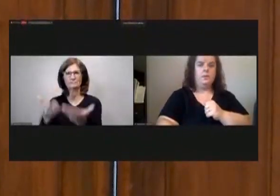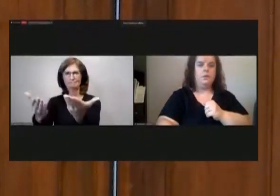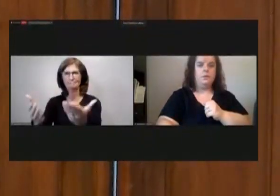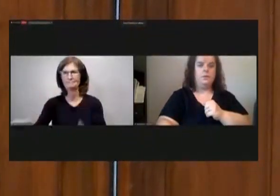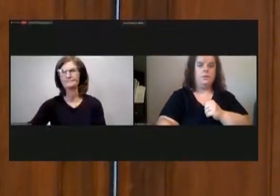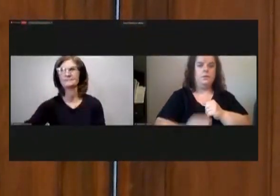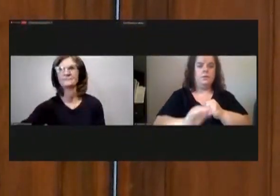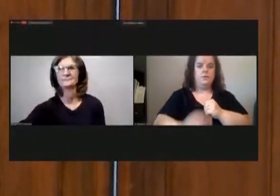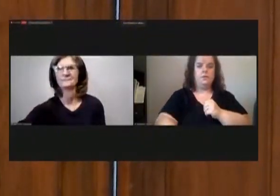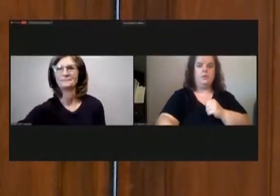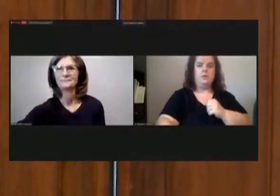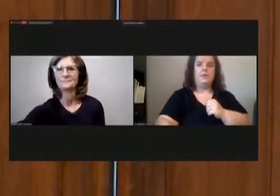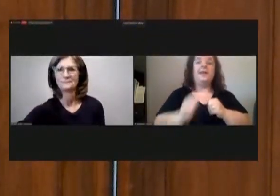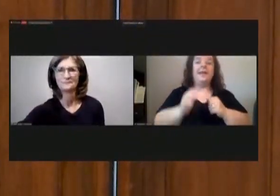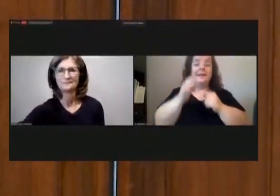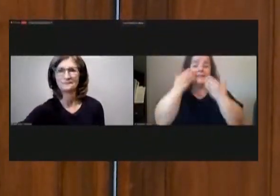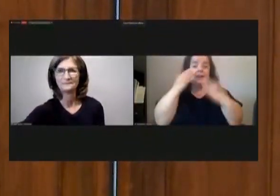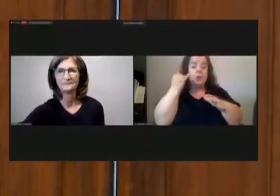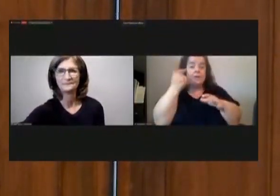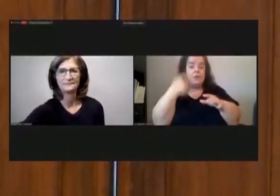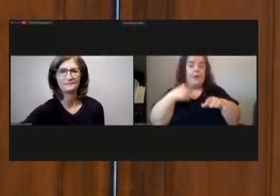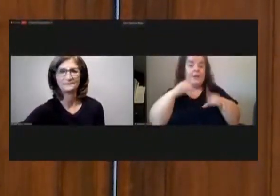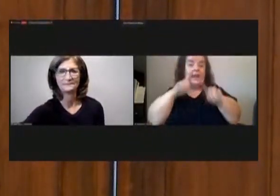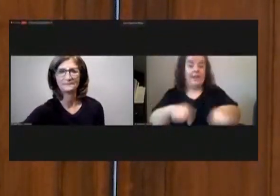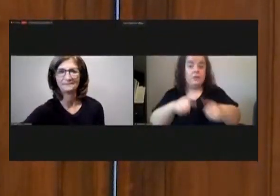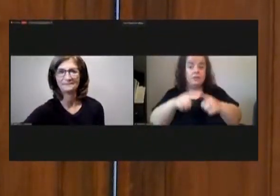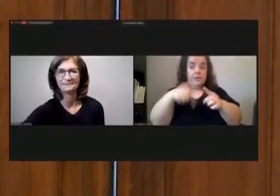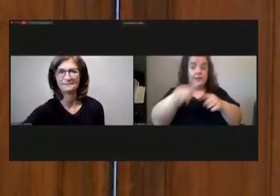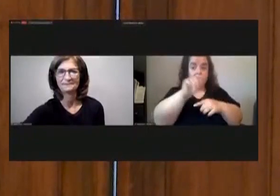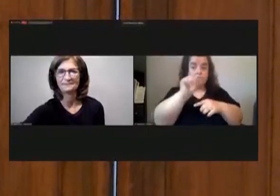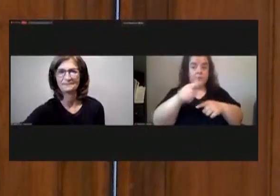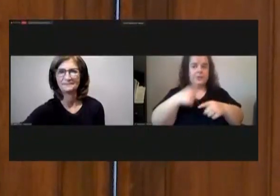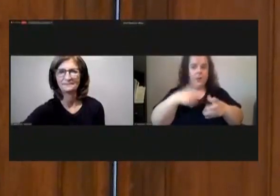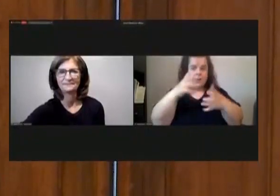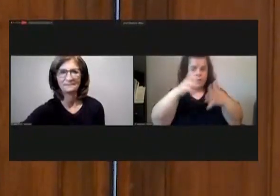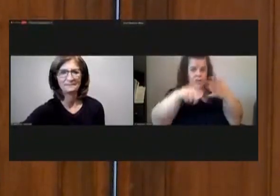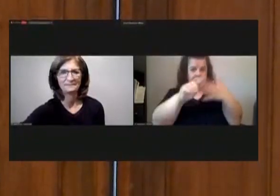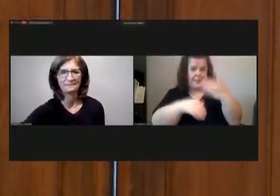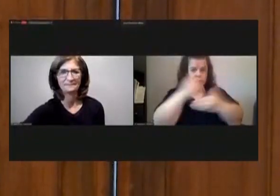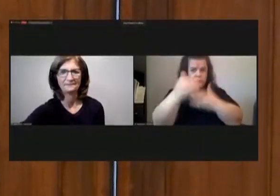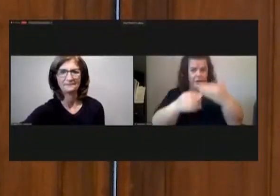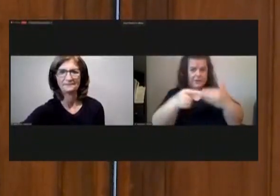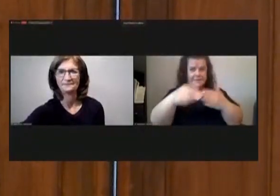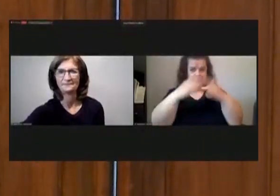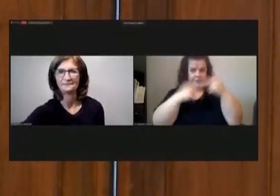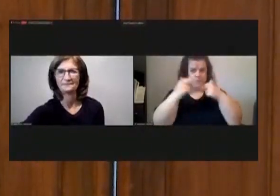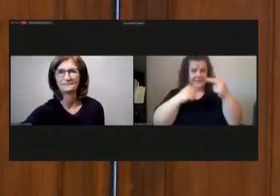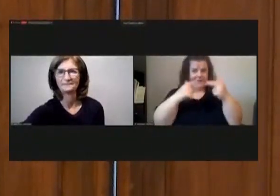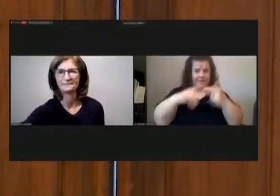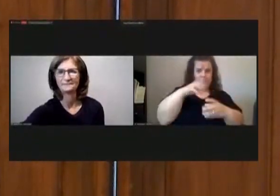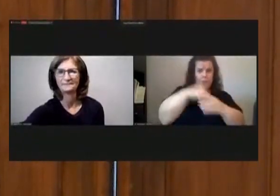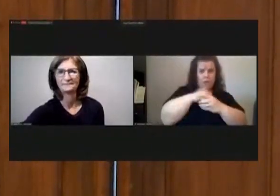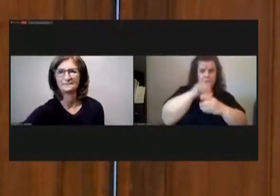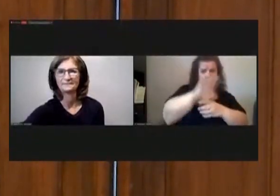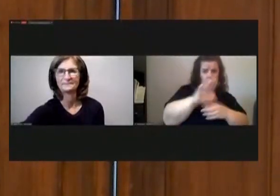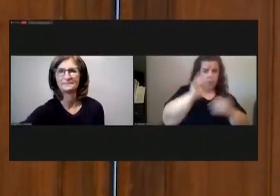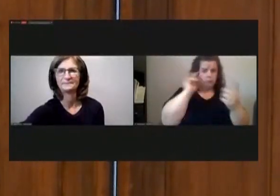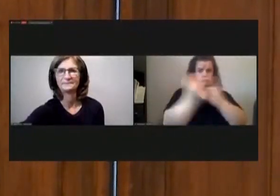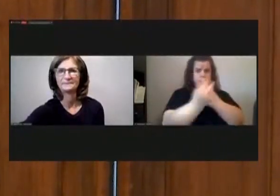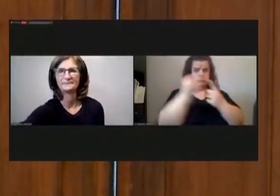to these questions i really wanted to check on the progress of the building um is that in your purview or okay